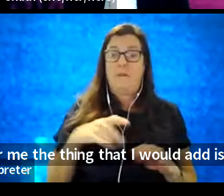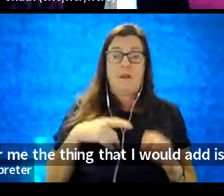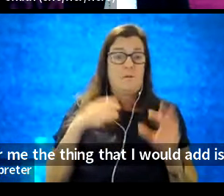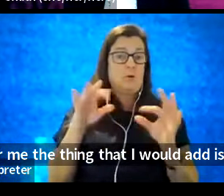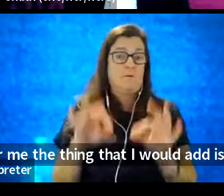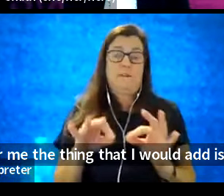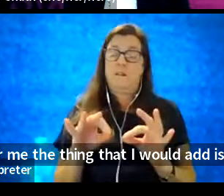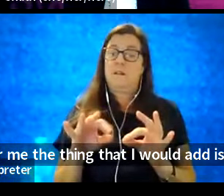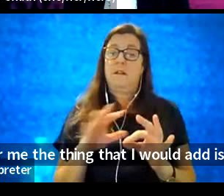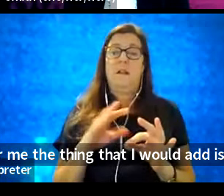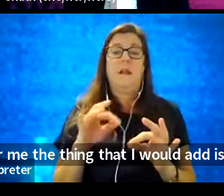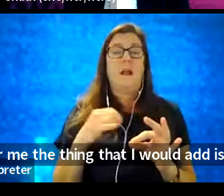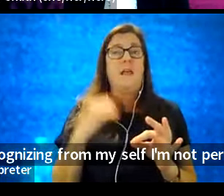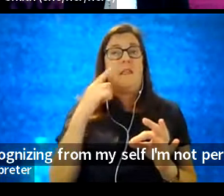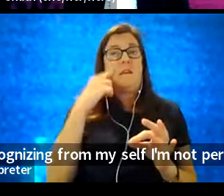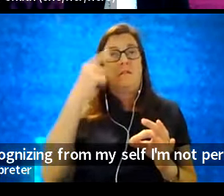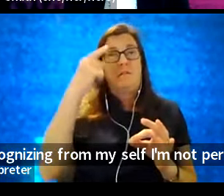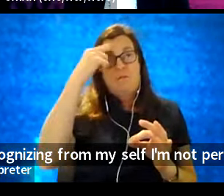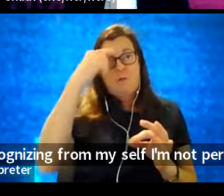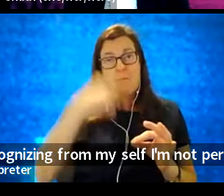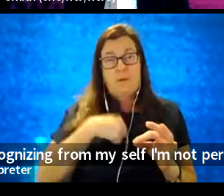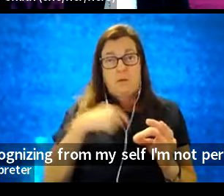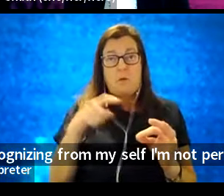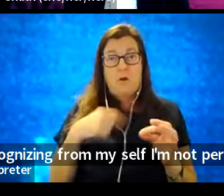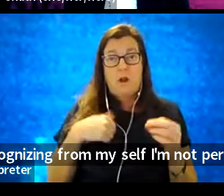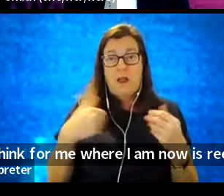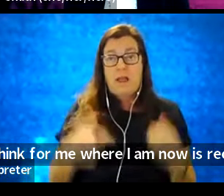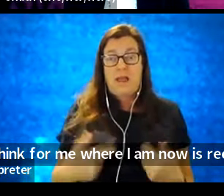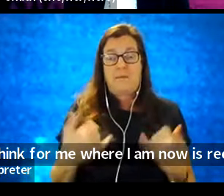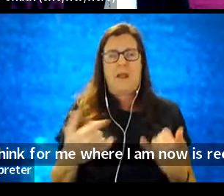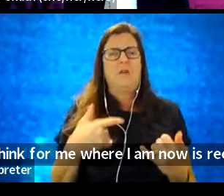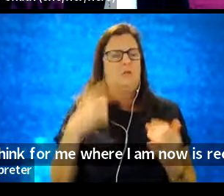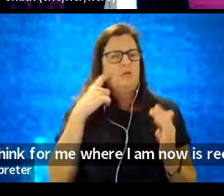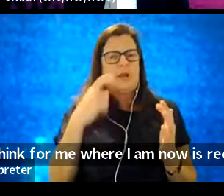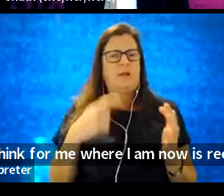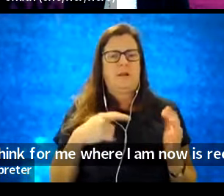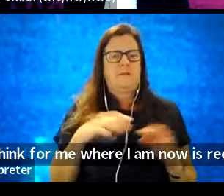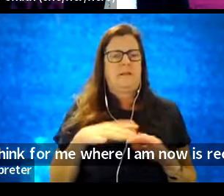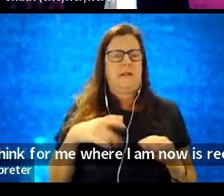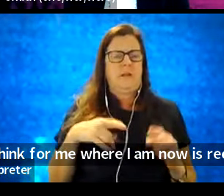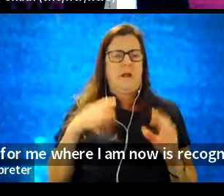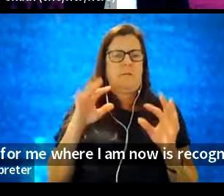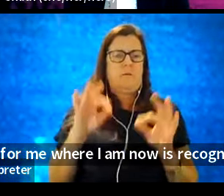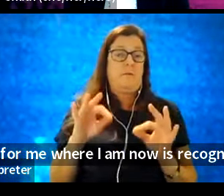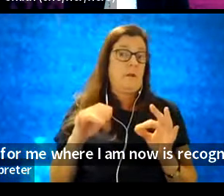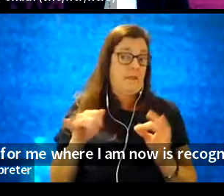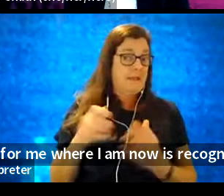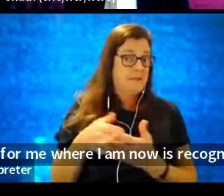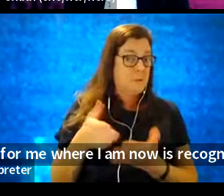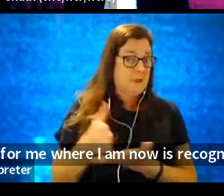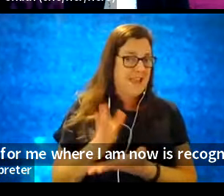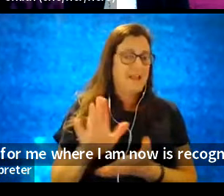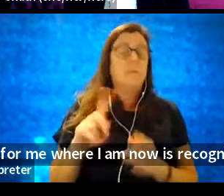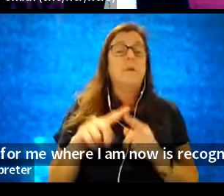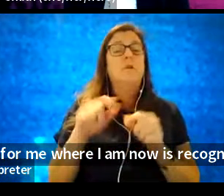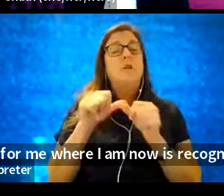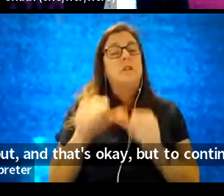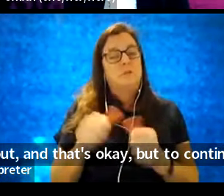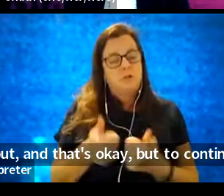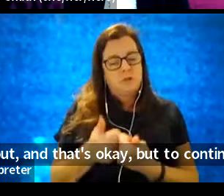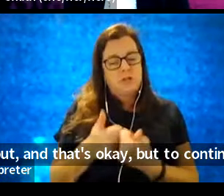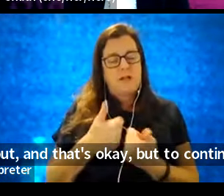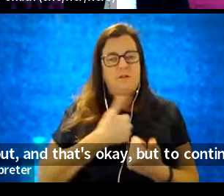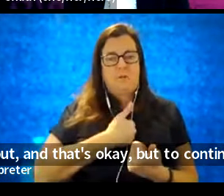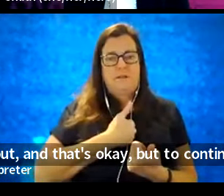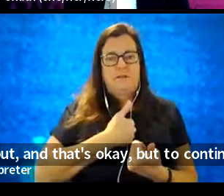Um, and I think for me, where I am now is recognizing I'm not perfect, but, um, and that's okay, but to continue to challenge